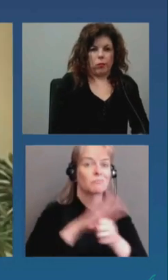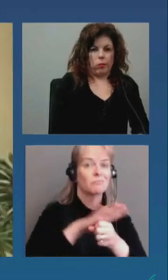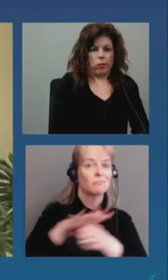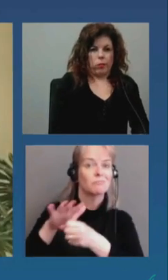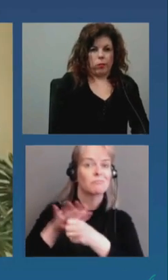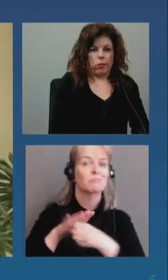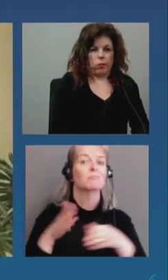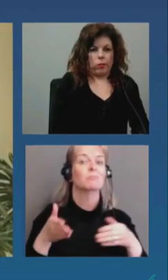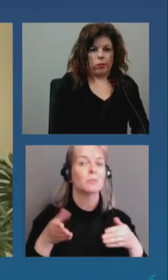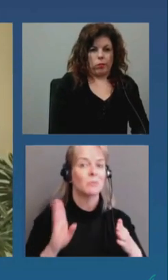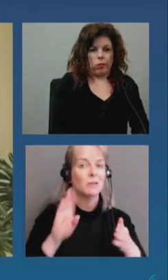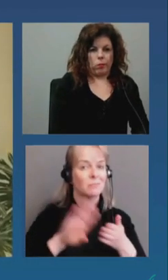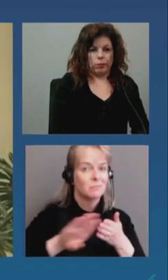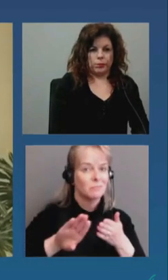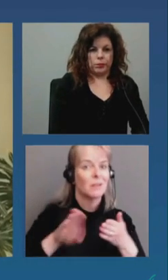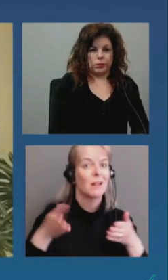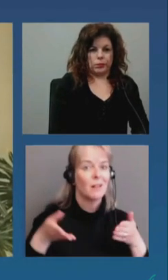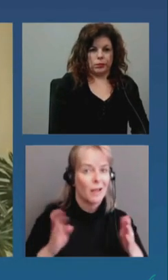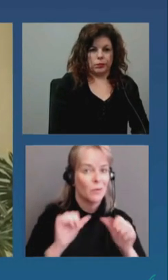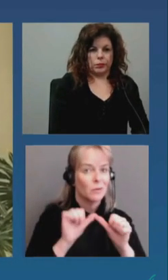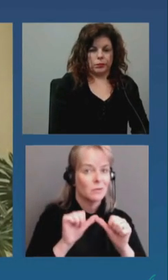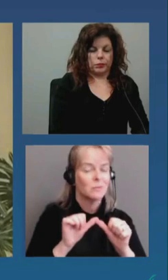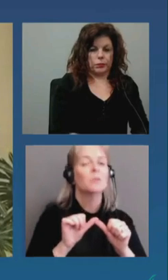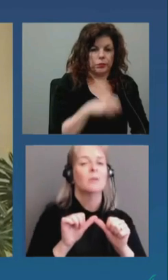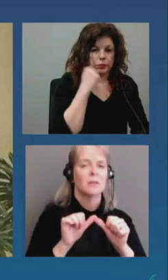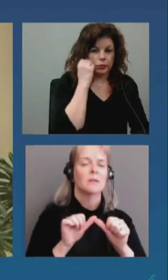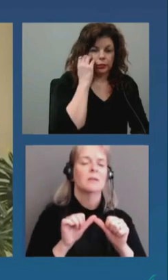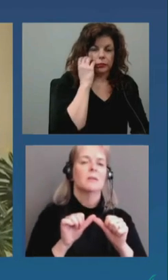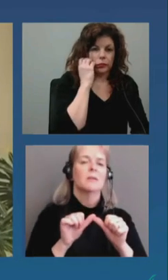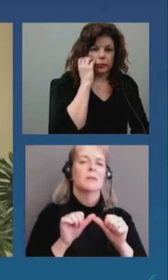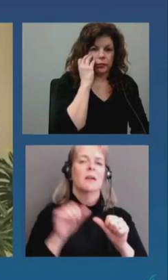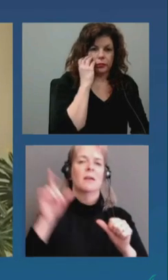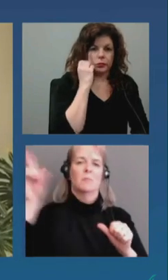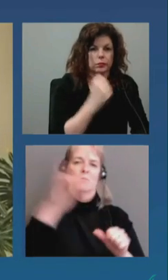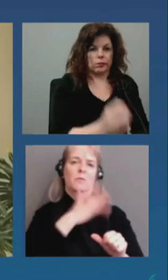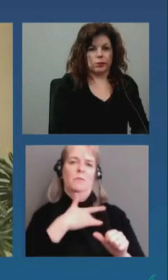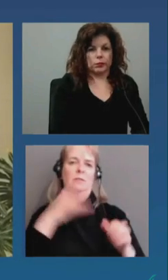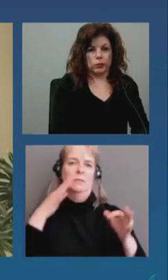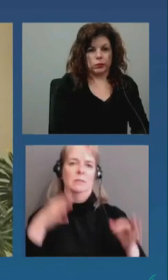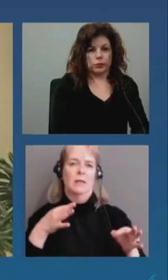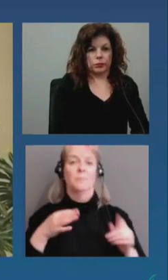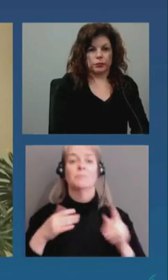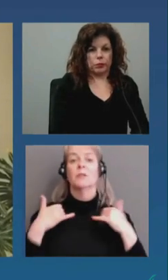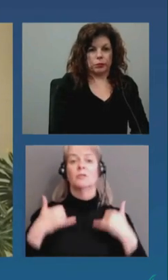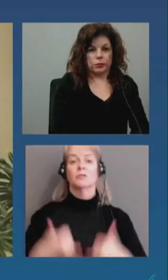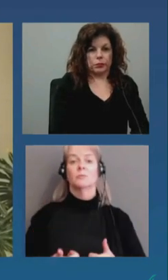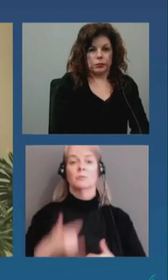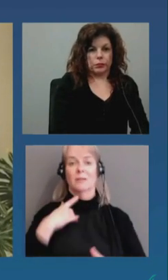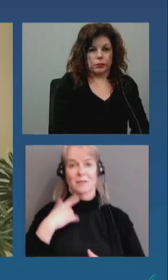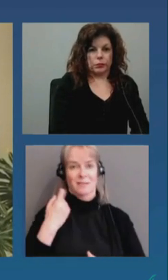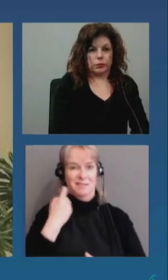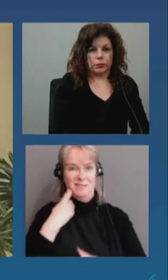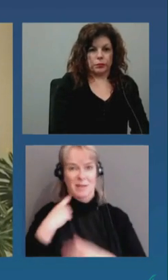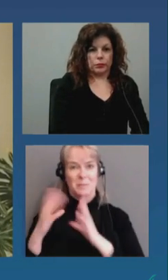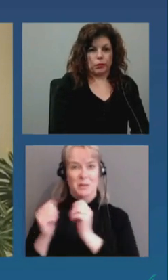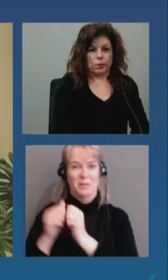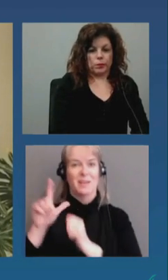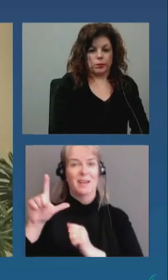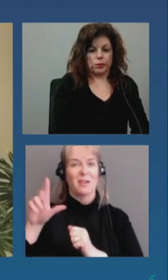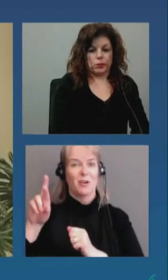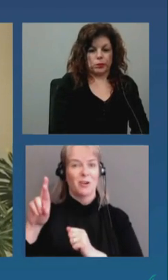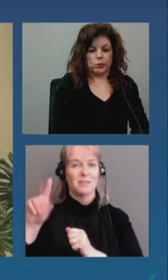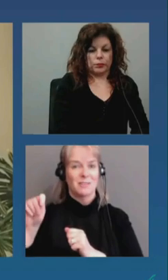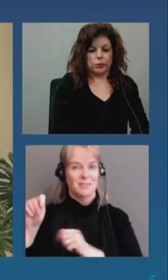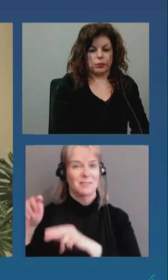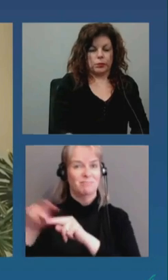add, just out of coincidence, last week I had a briefing on the East-West LRT, and the senior management team